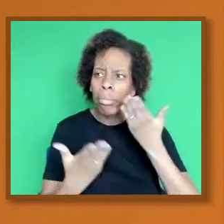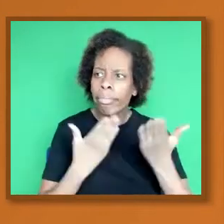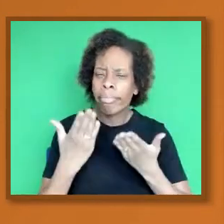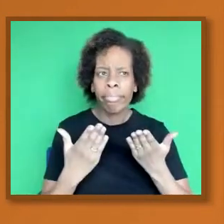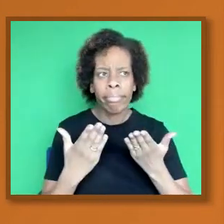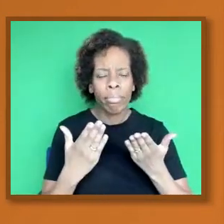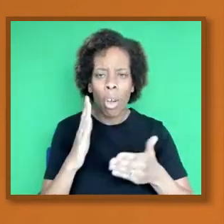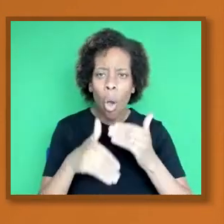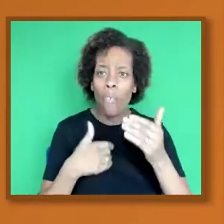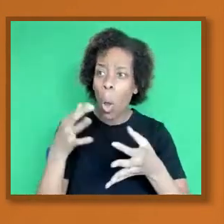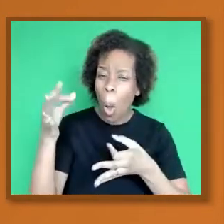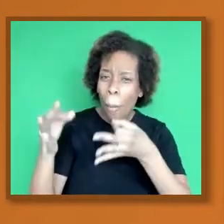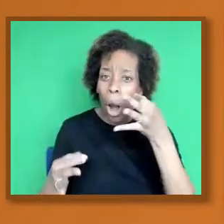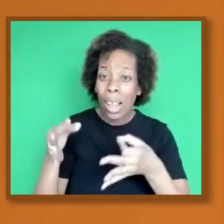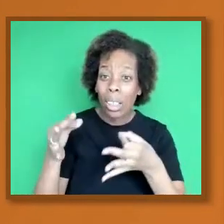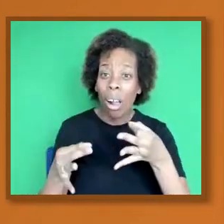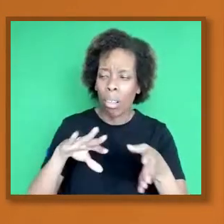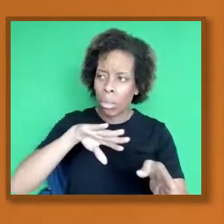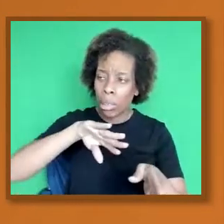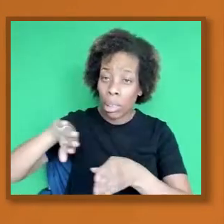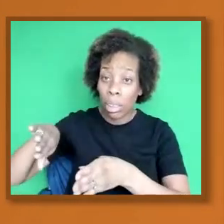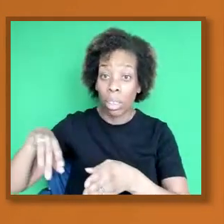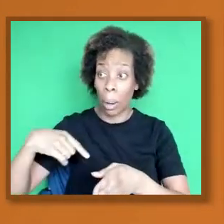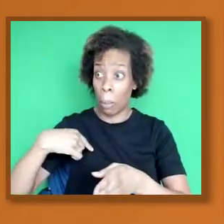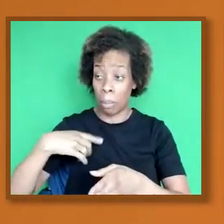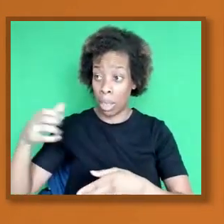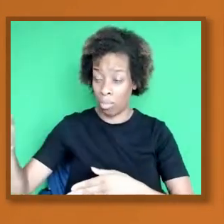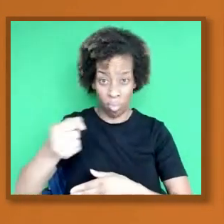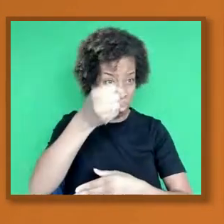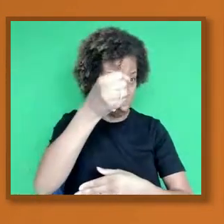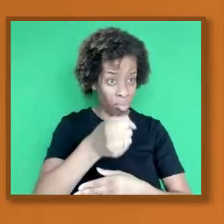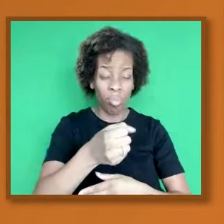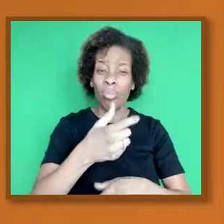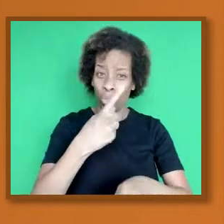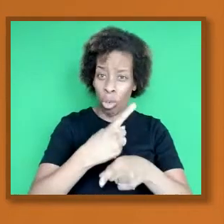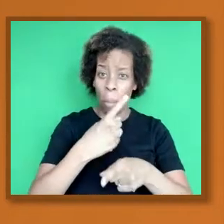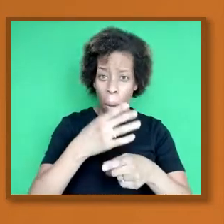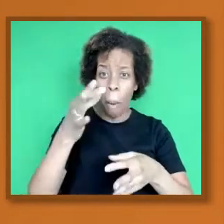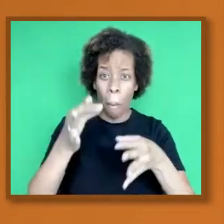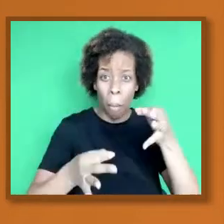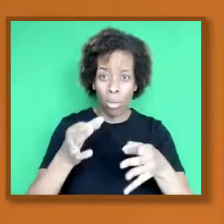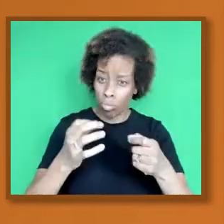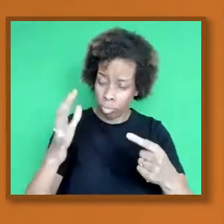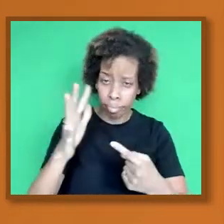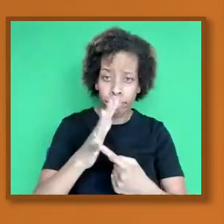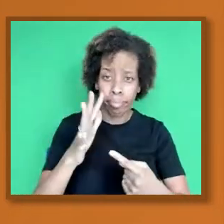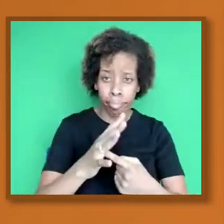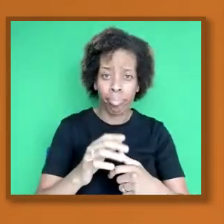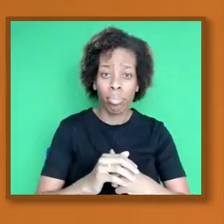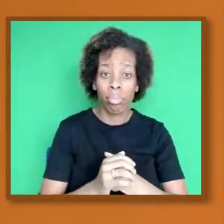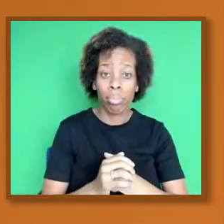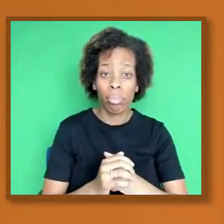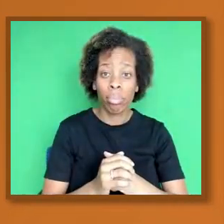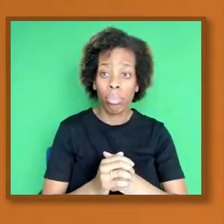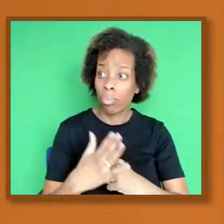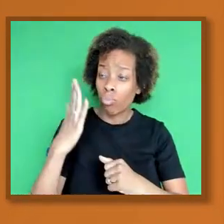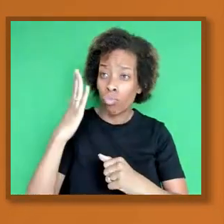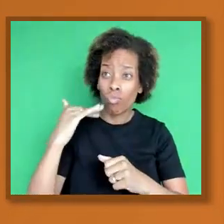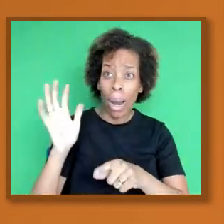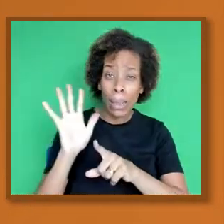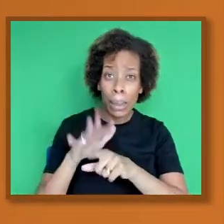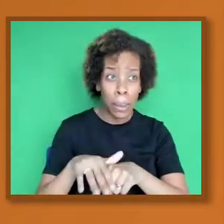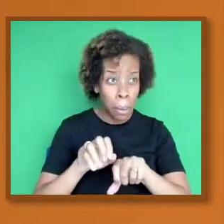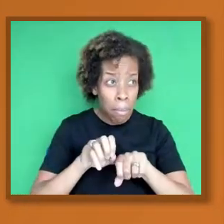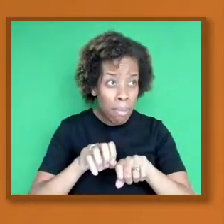political, that racism kills. And that's the context that